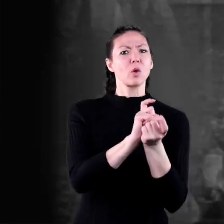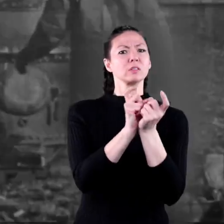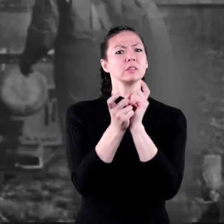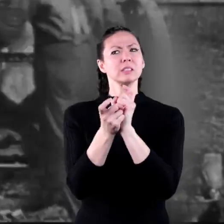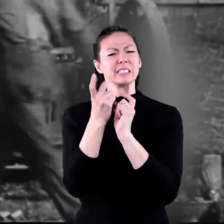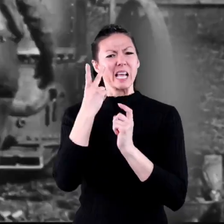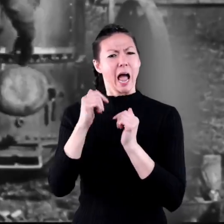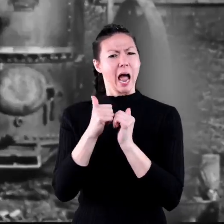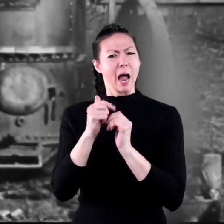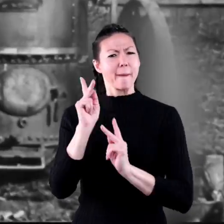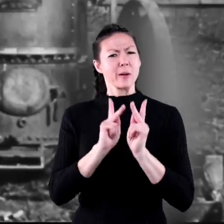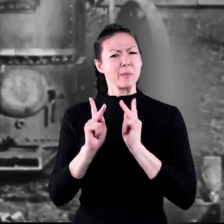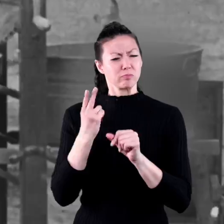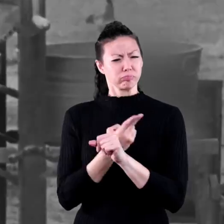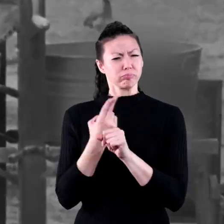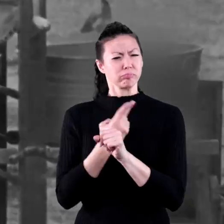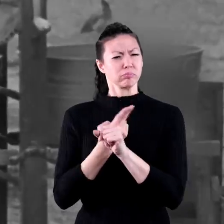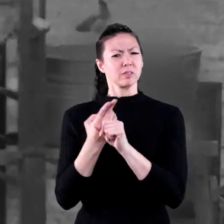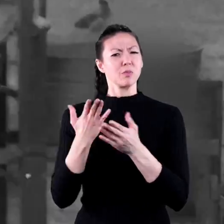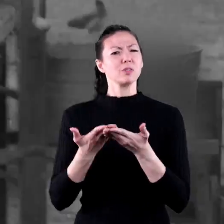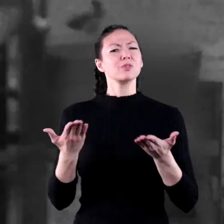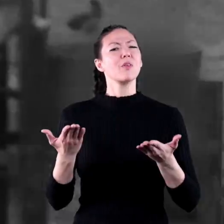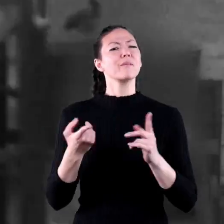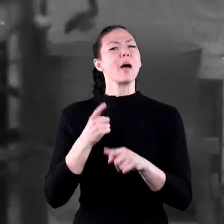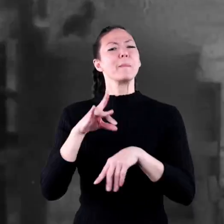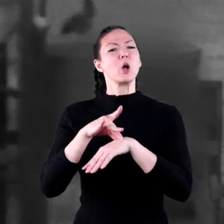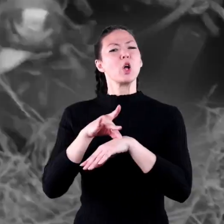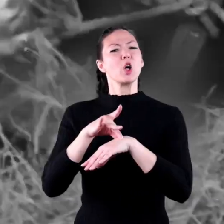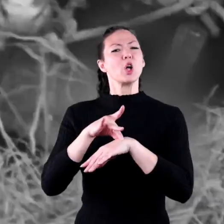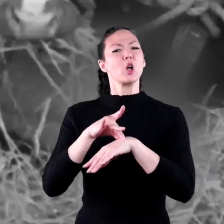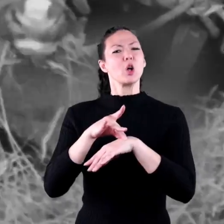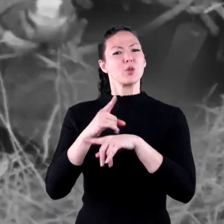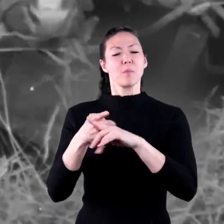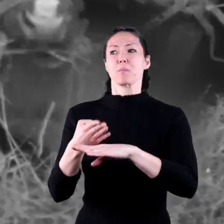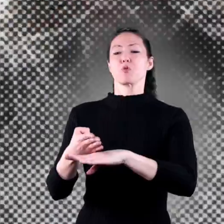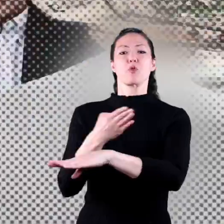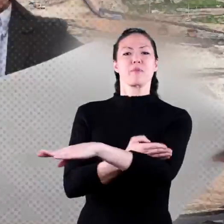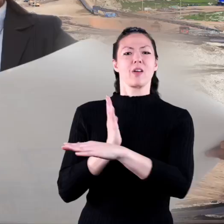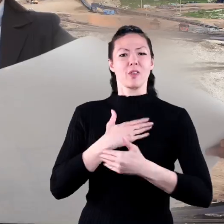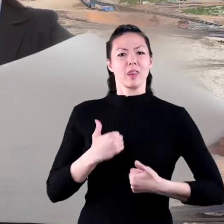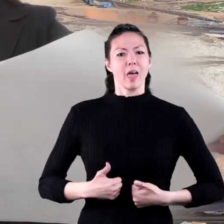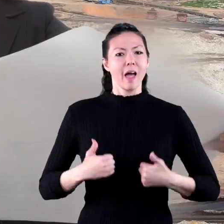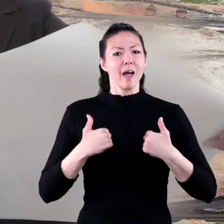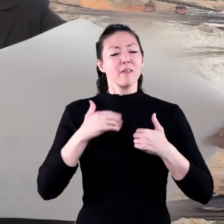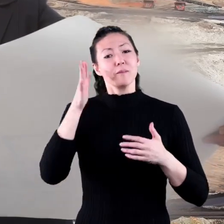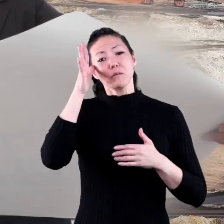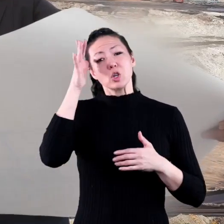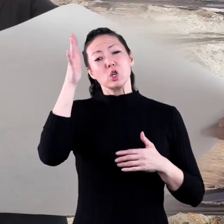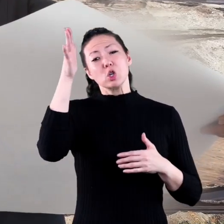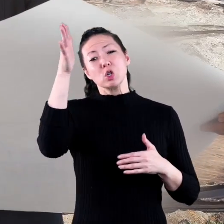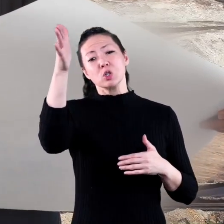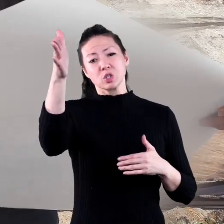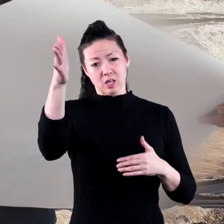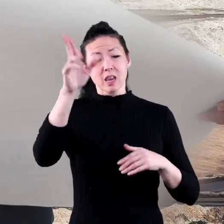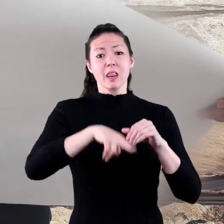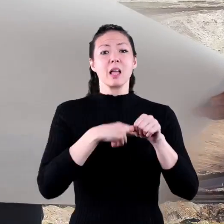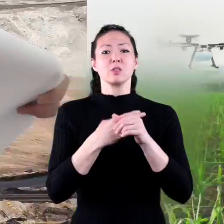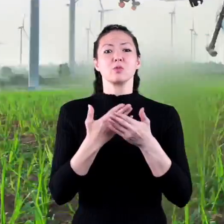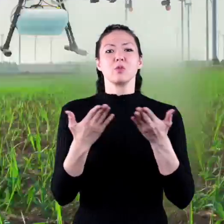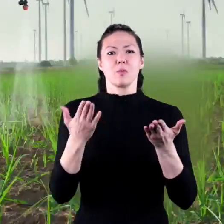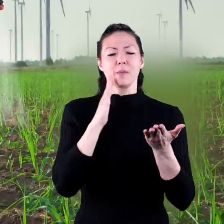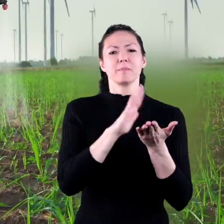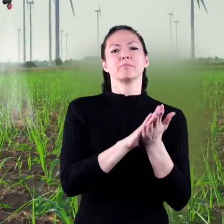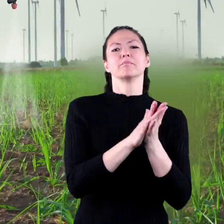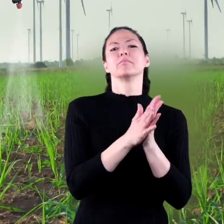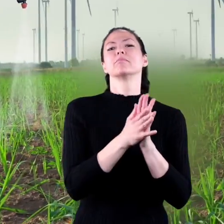to see how people have used the resources of the earth to improve our lives. In the future, managing and protecting our